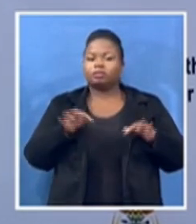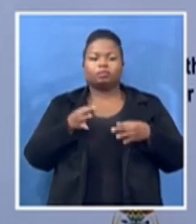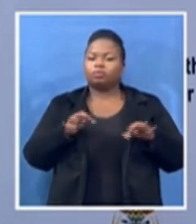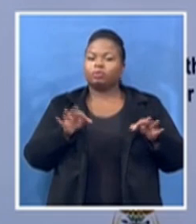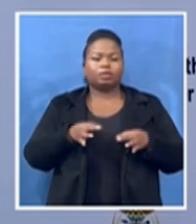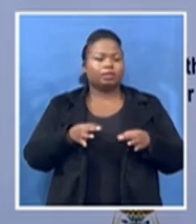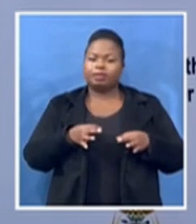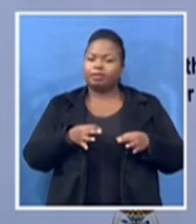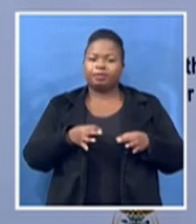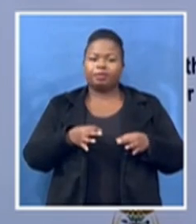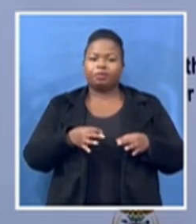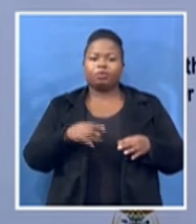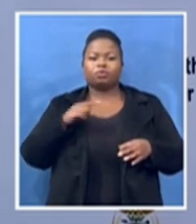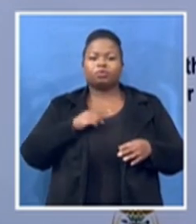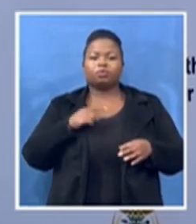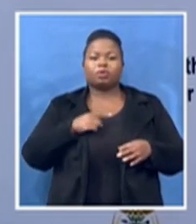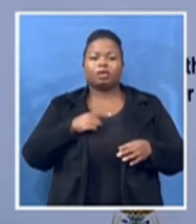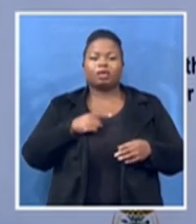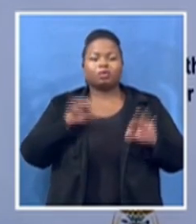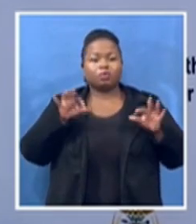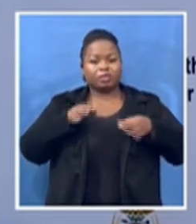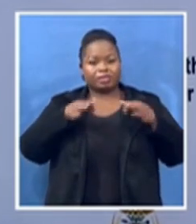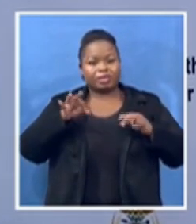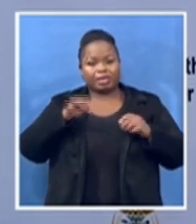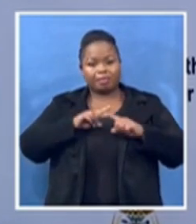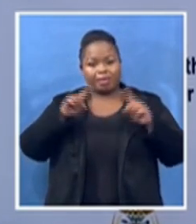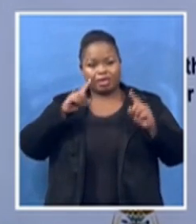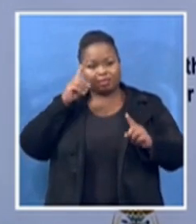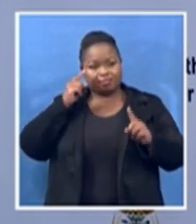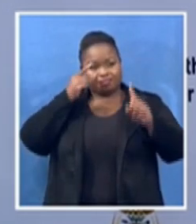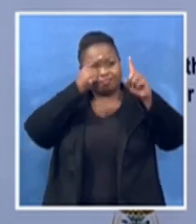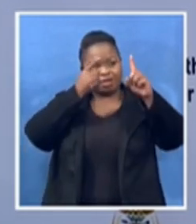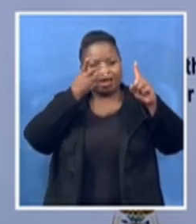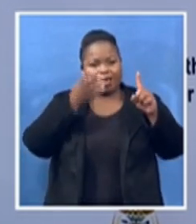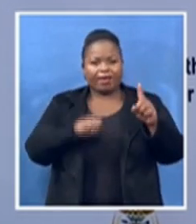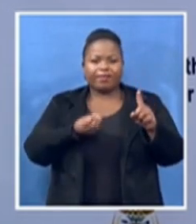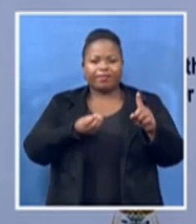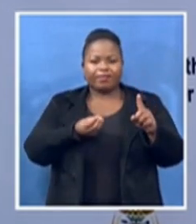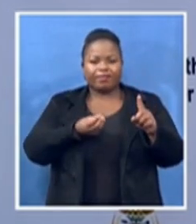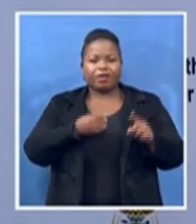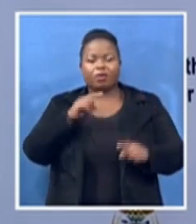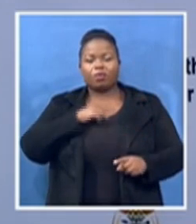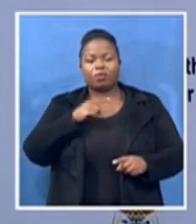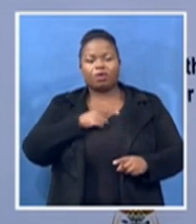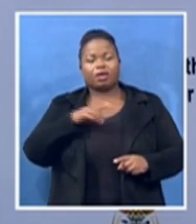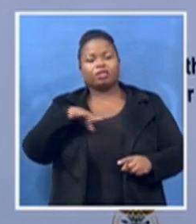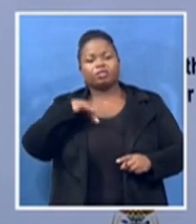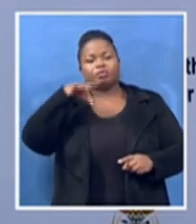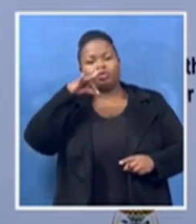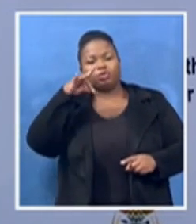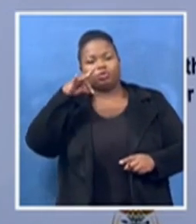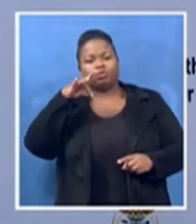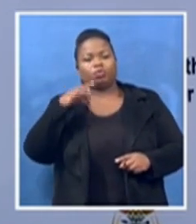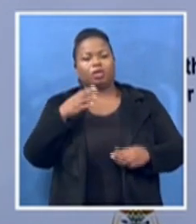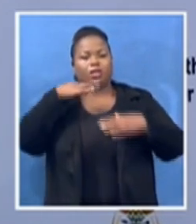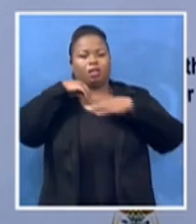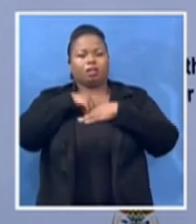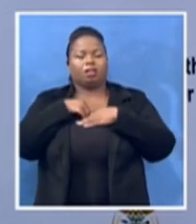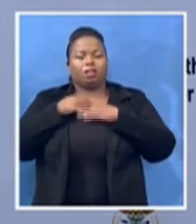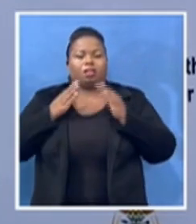that her spiritual being, her being an artist in nature,